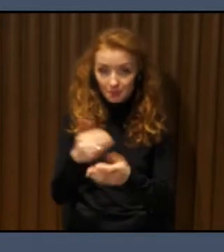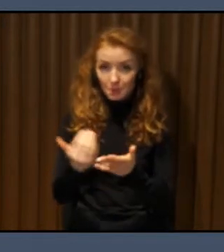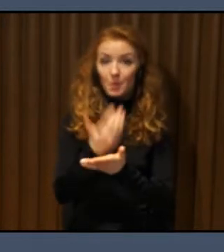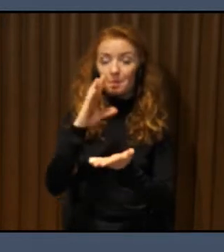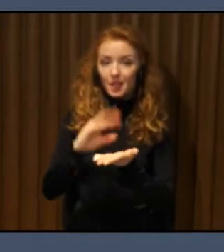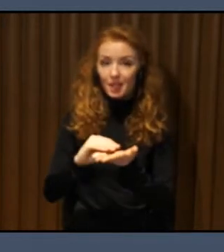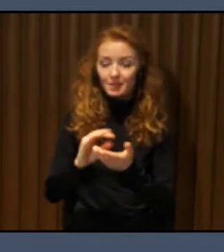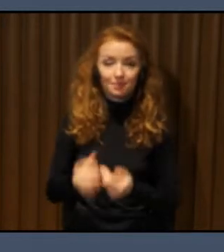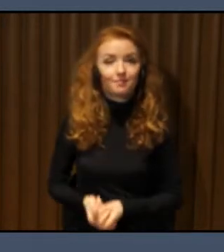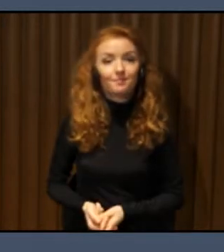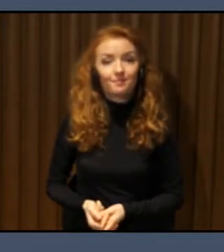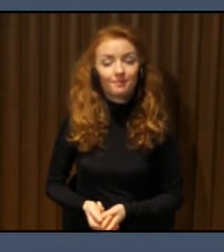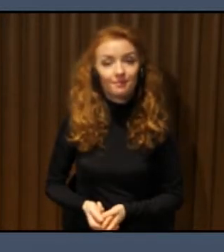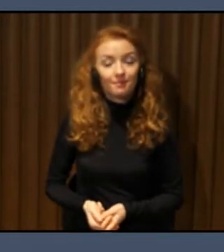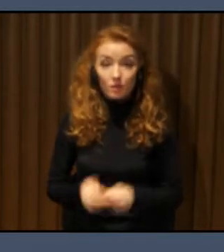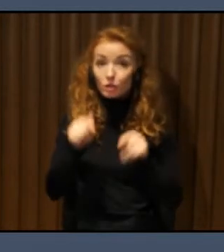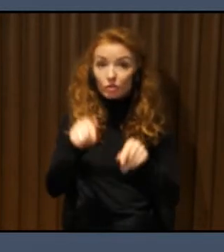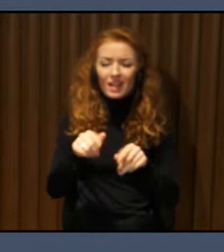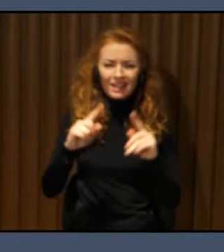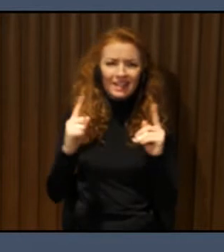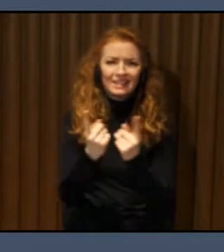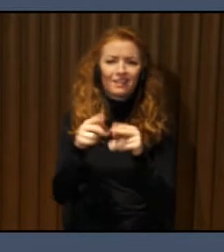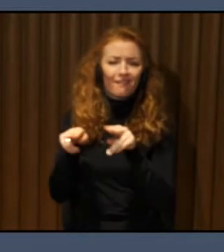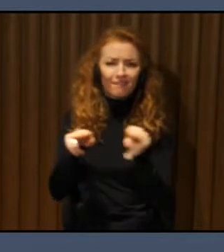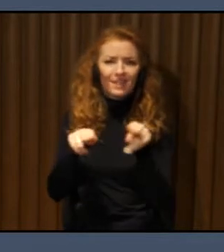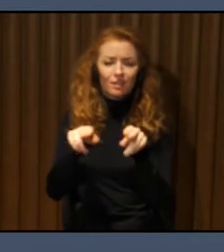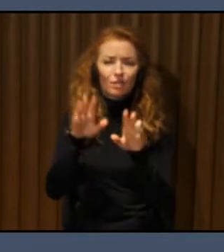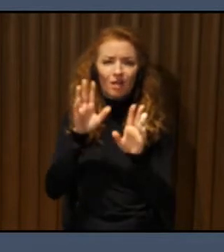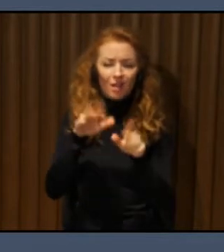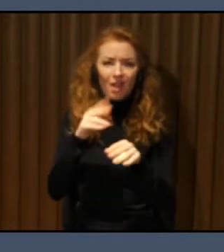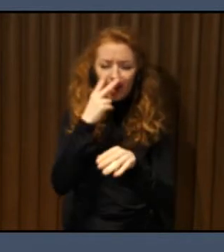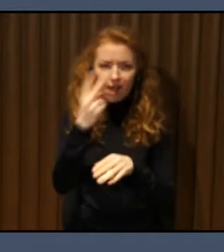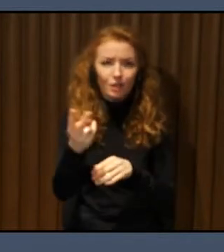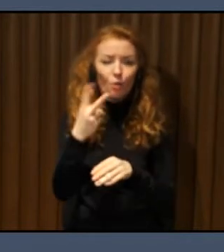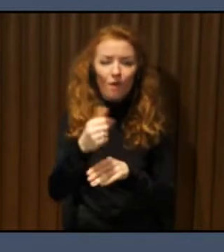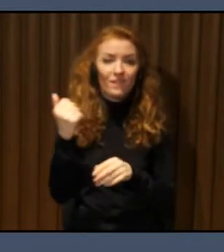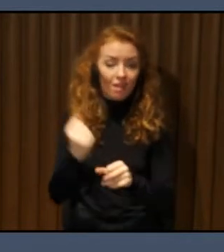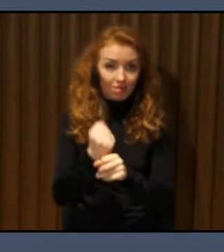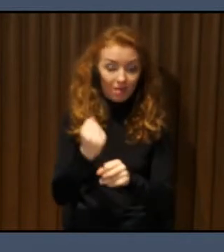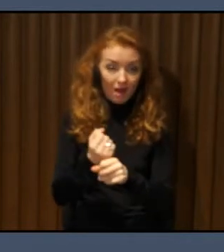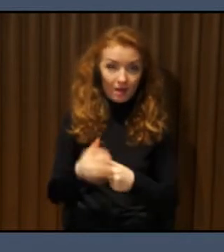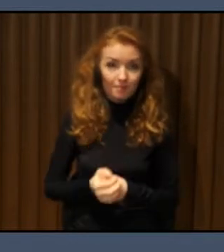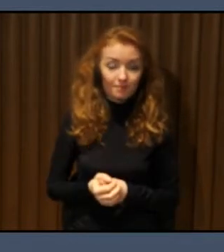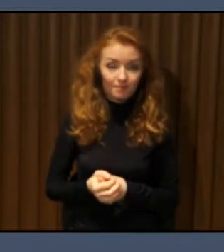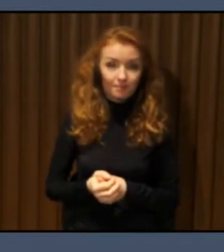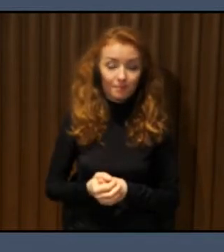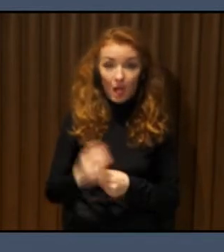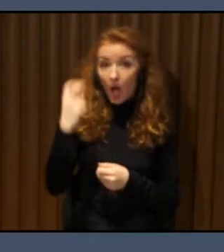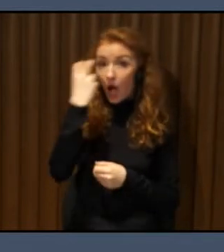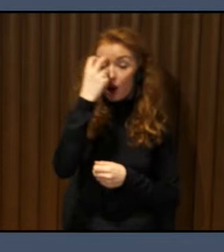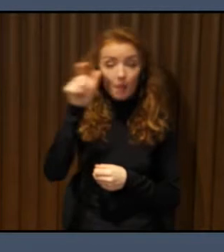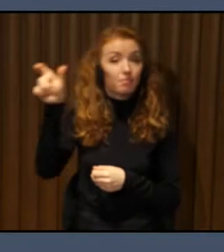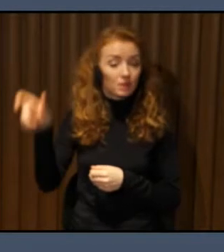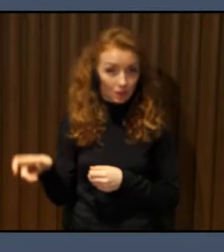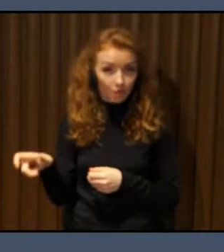So it's a very short video to make it concrete. So it means for blind users, they will just have to follow this voice.